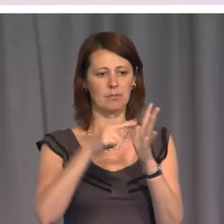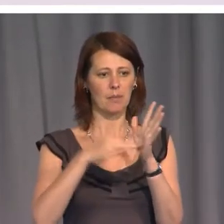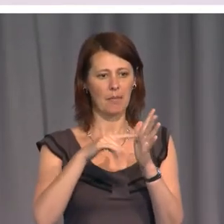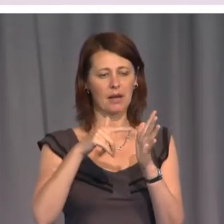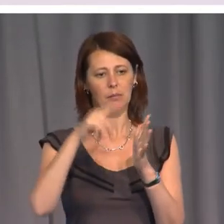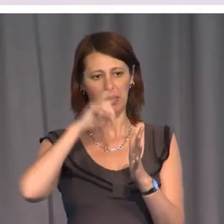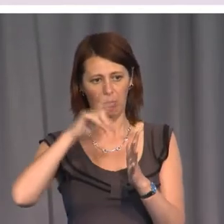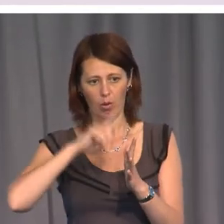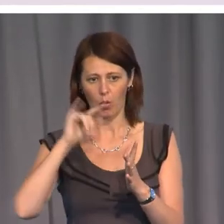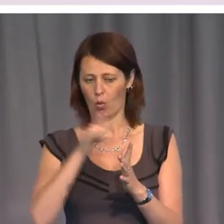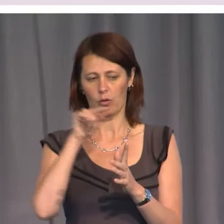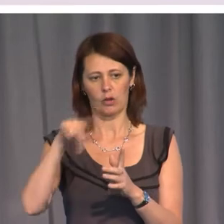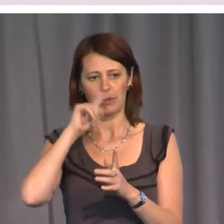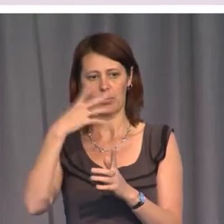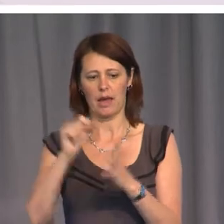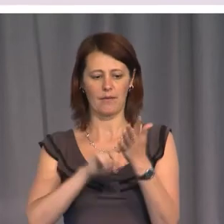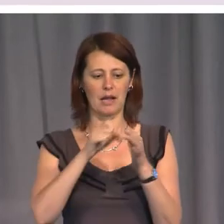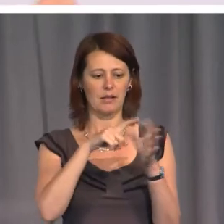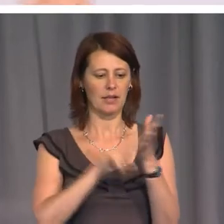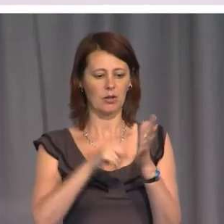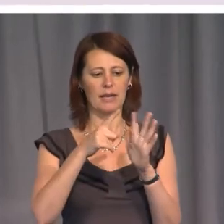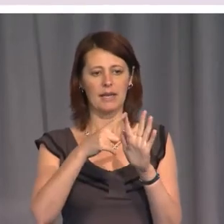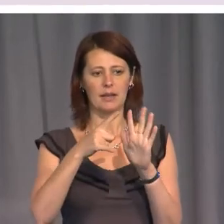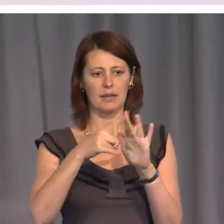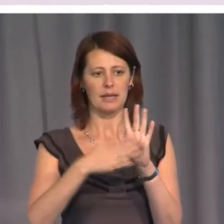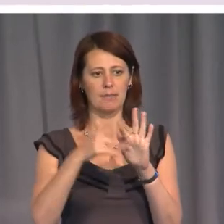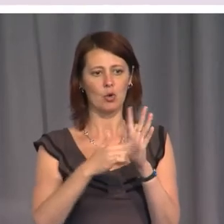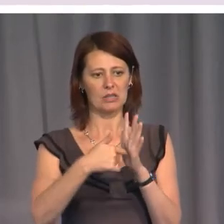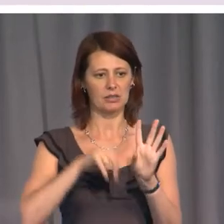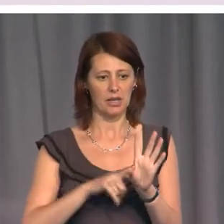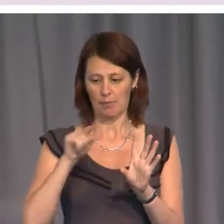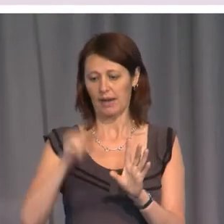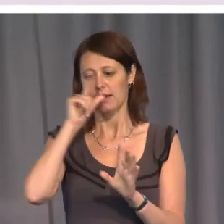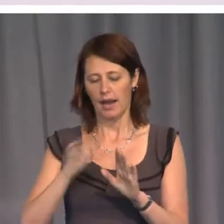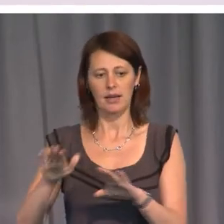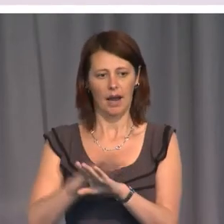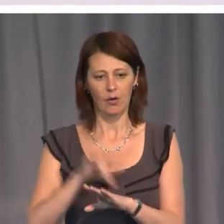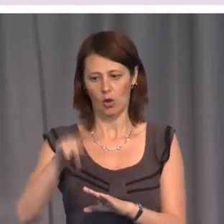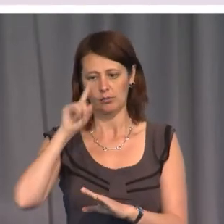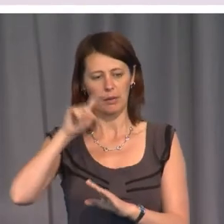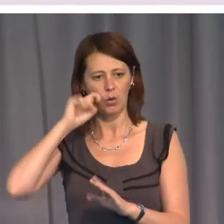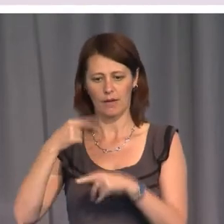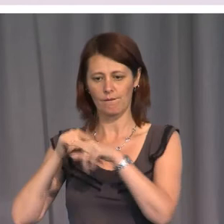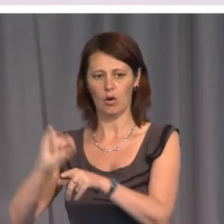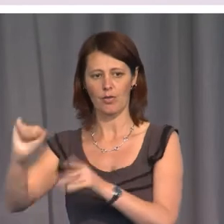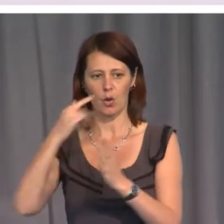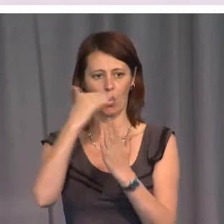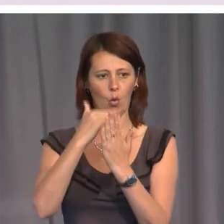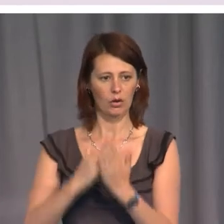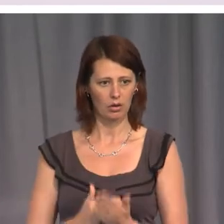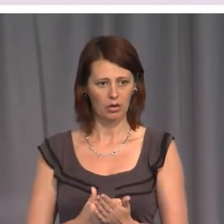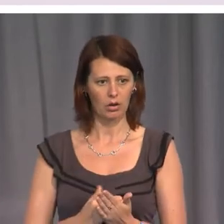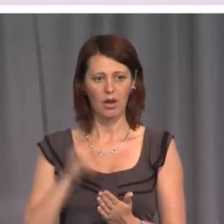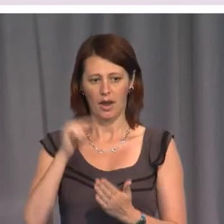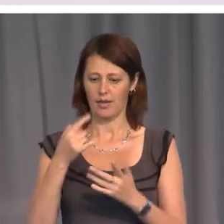who hold legal immunities. It can cover those who carry out their orders, who profit from crimes